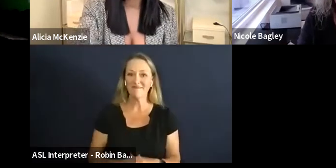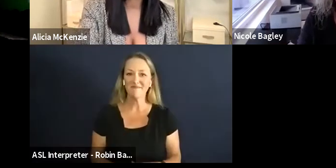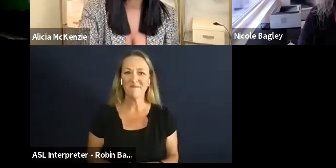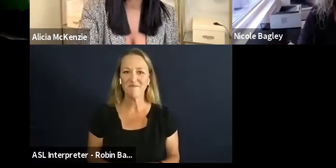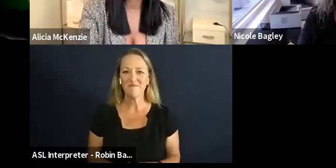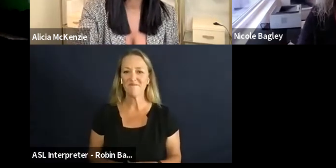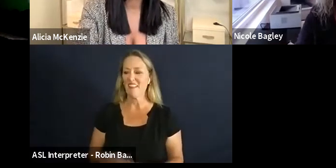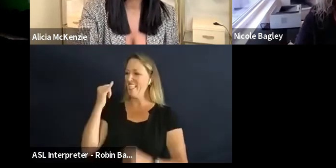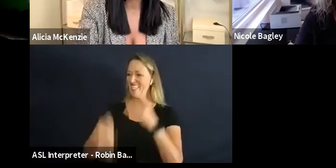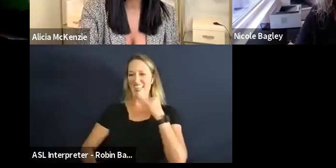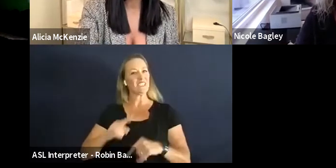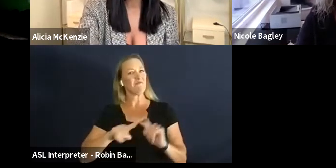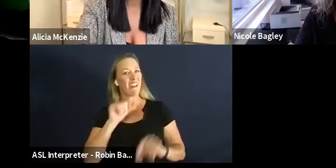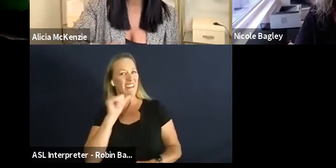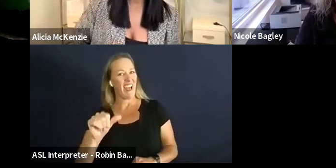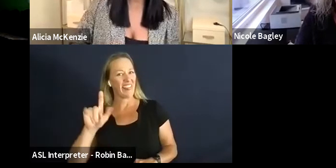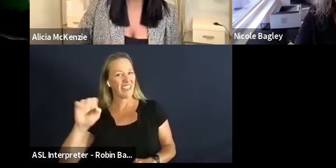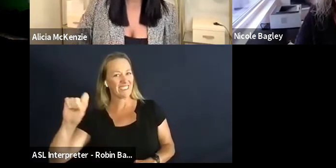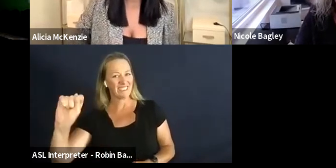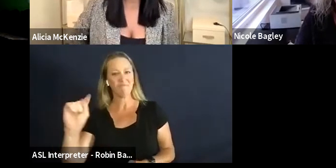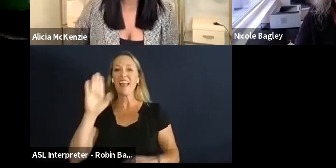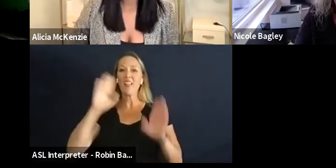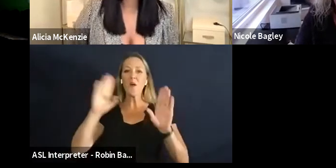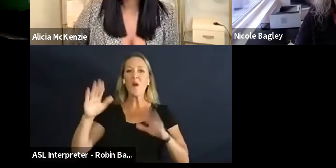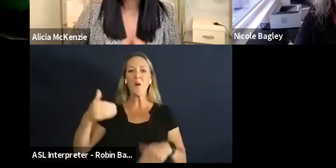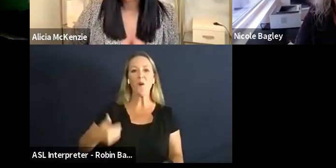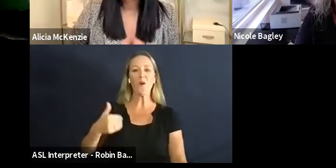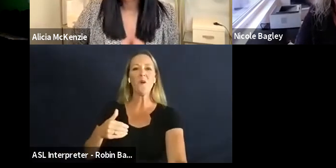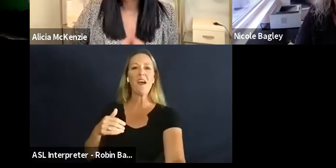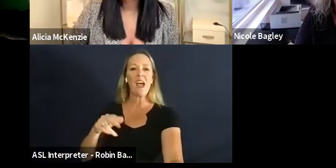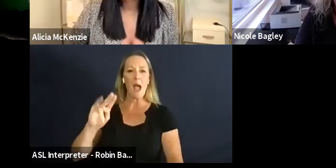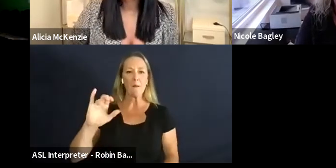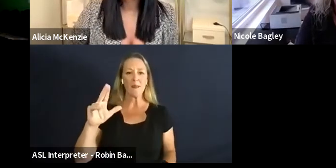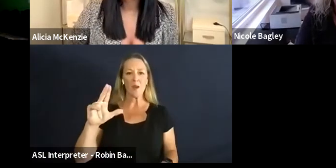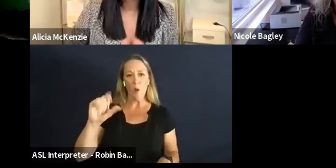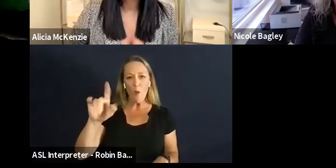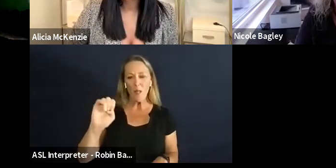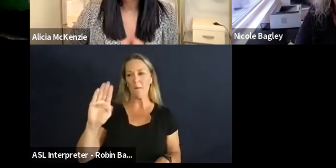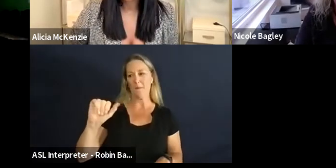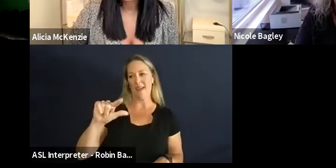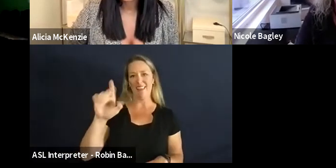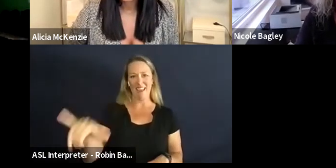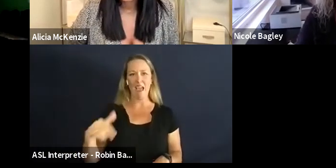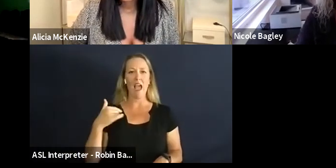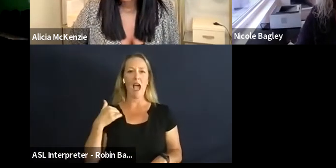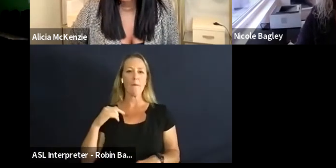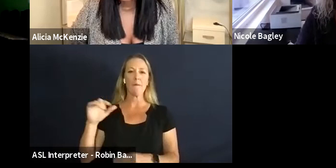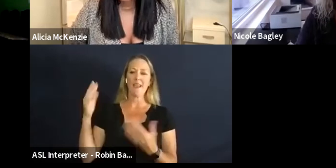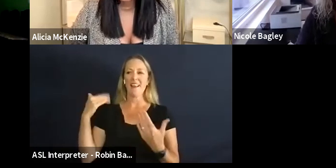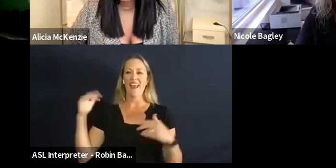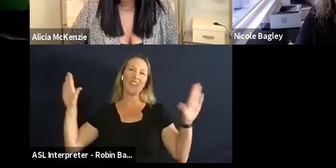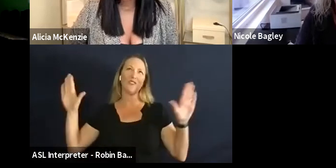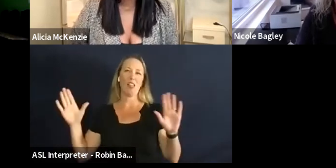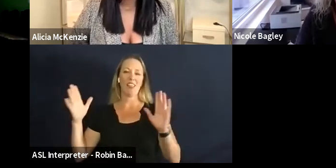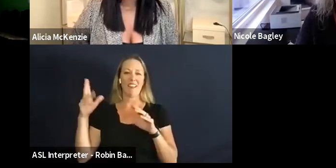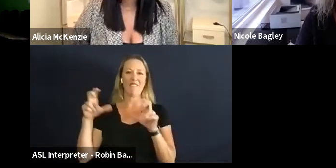Last but not least. Hi my name is Nicole Bagley and I'm an angel investor that invests mostly